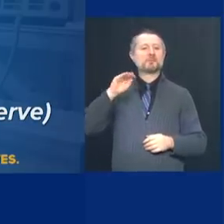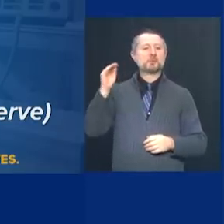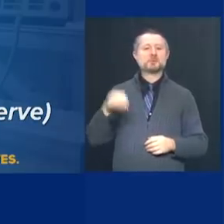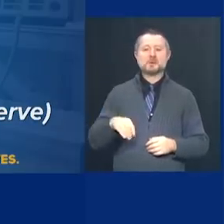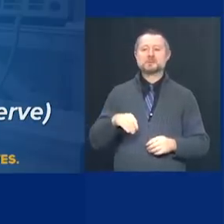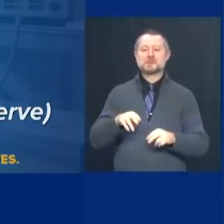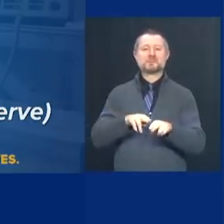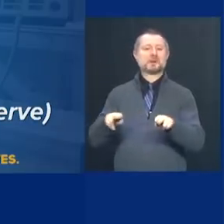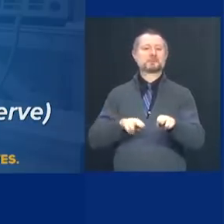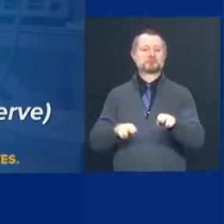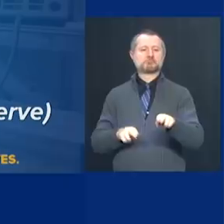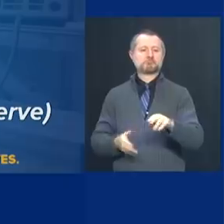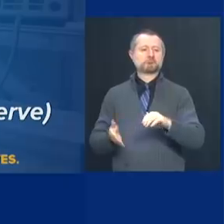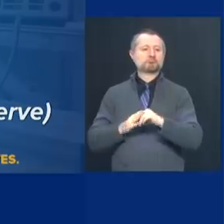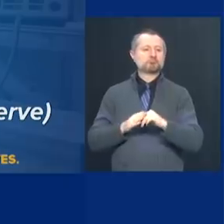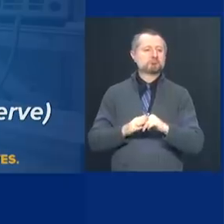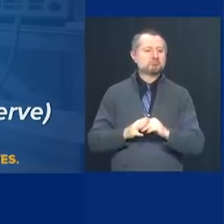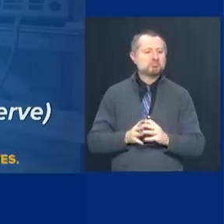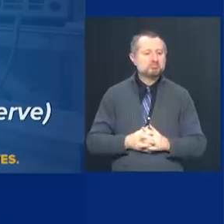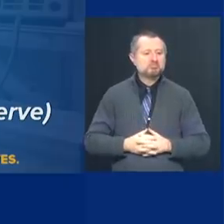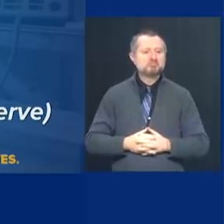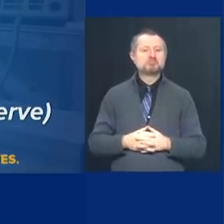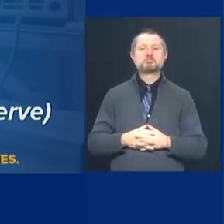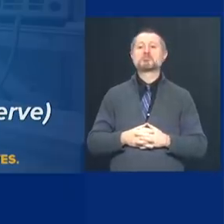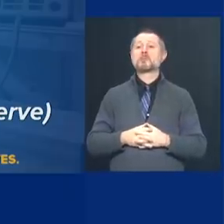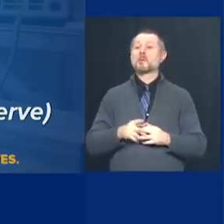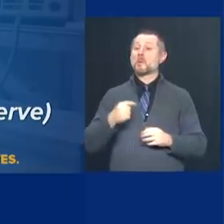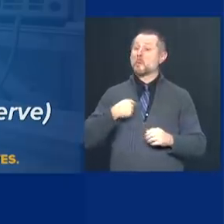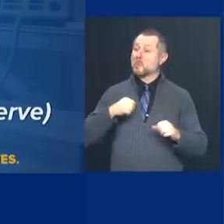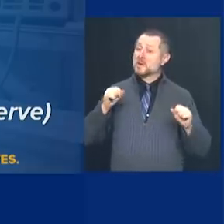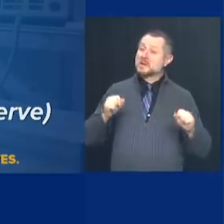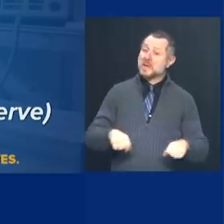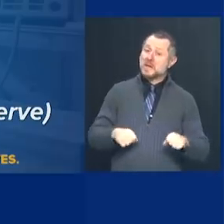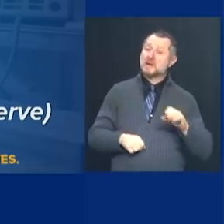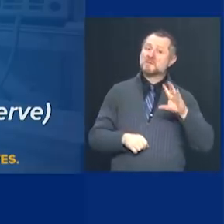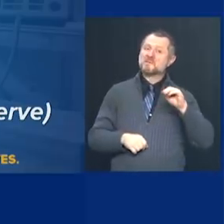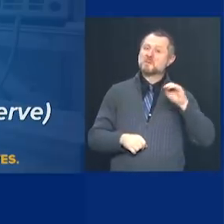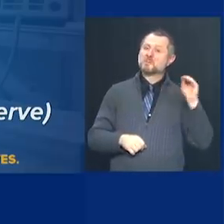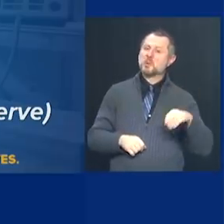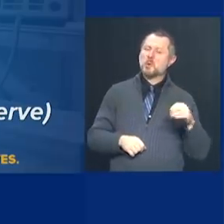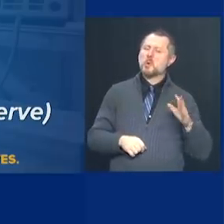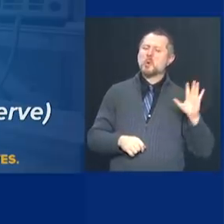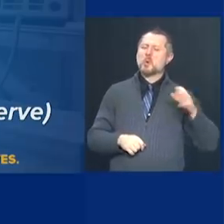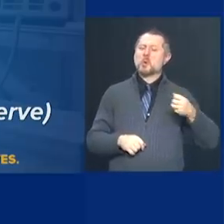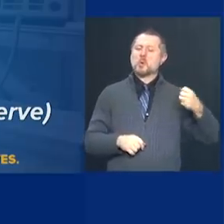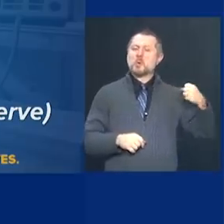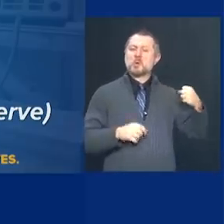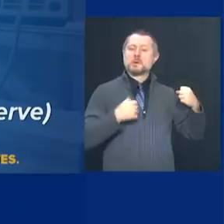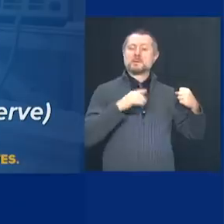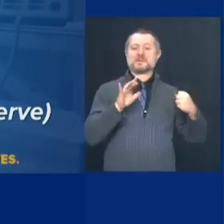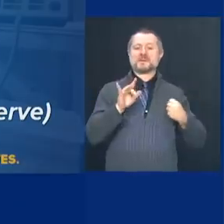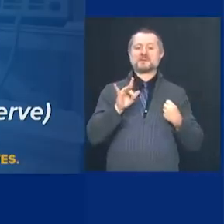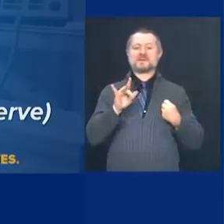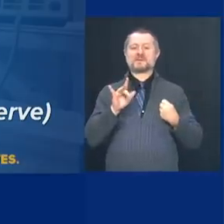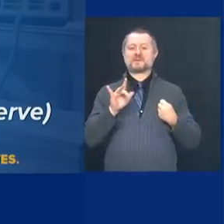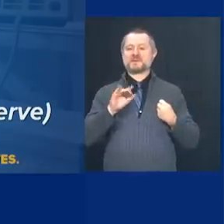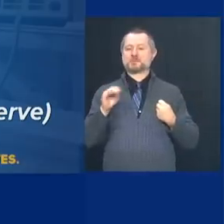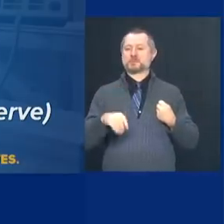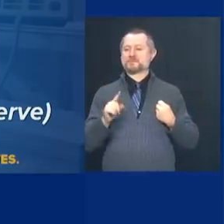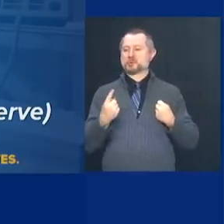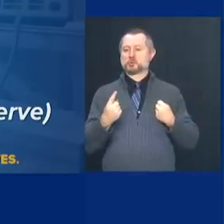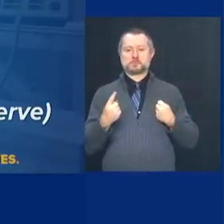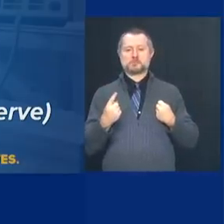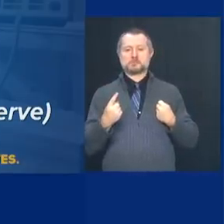They can, we can issue up to 50%. They can do that physically, but we're only going to go to 25% because we don't have a